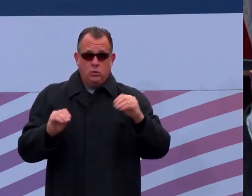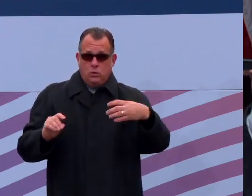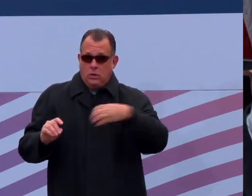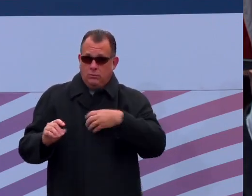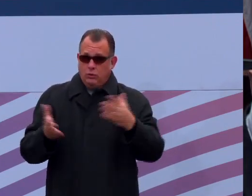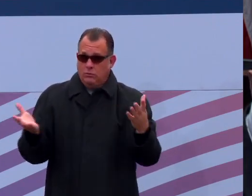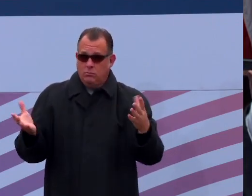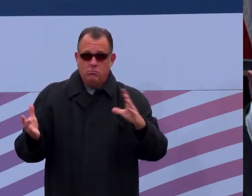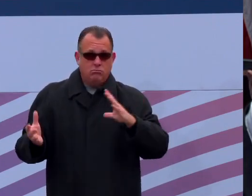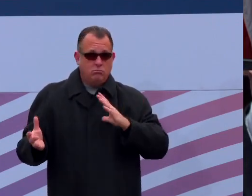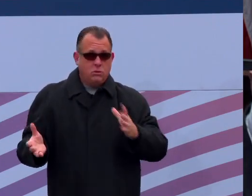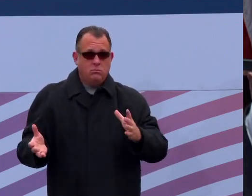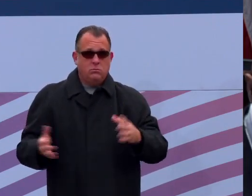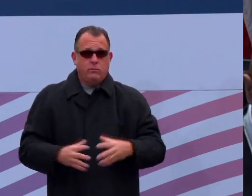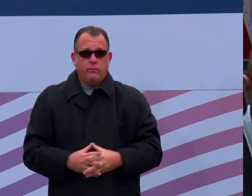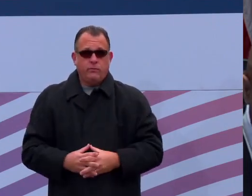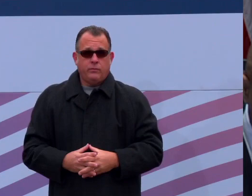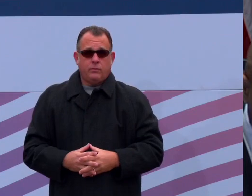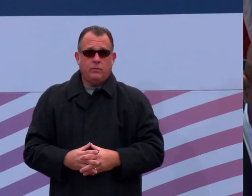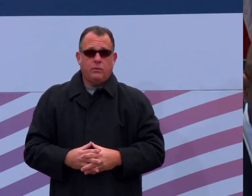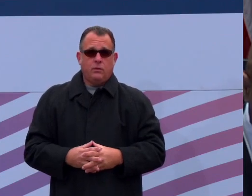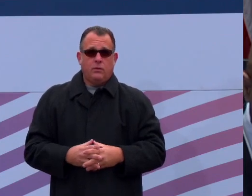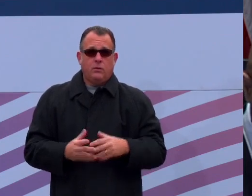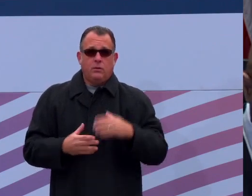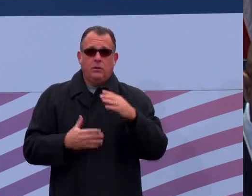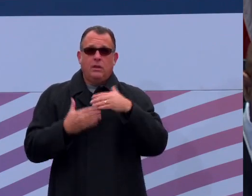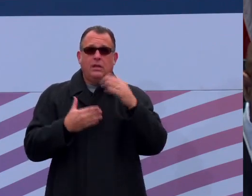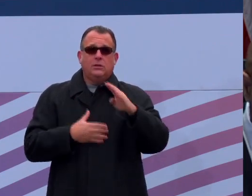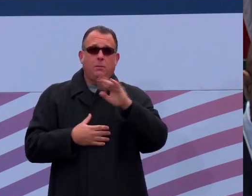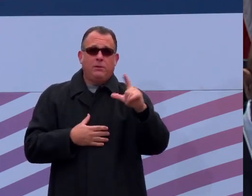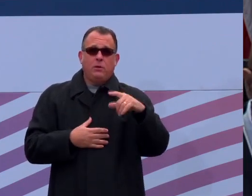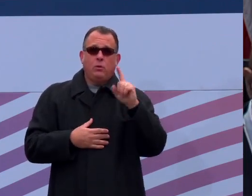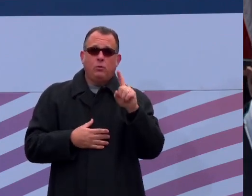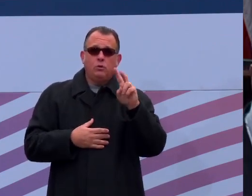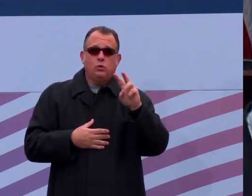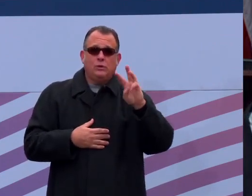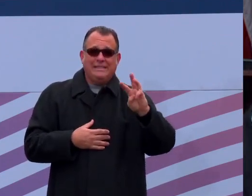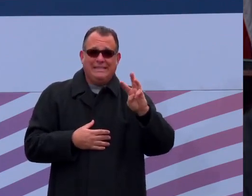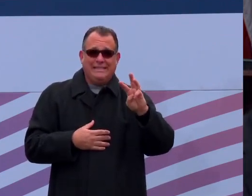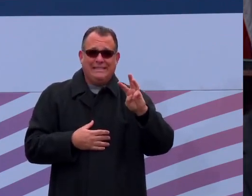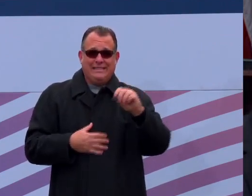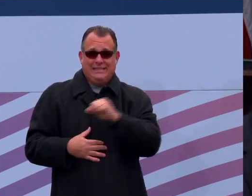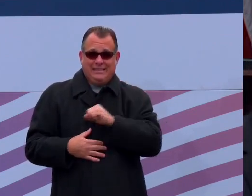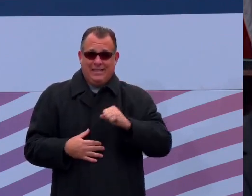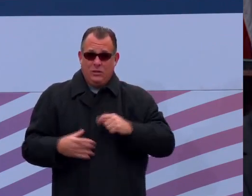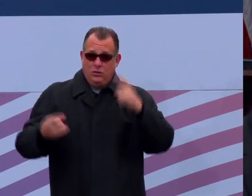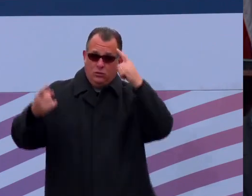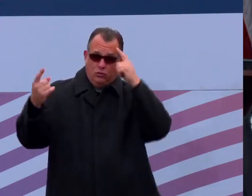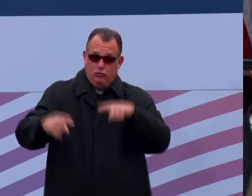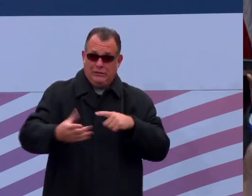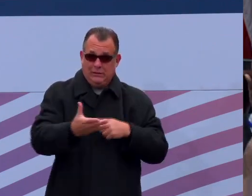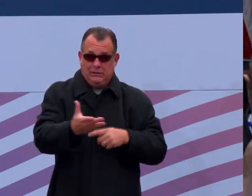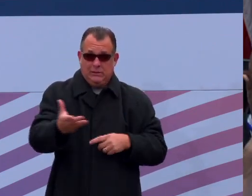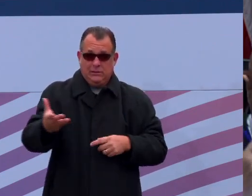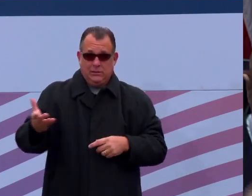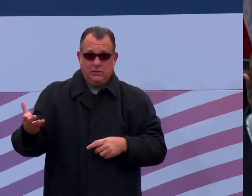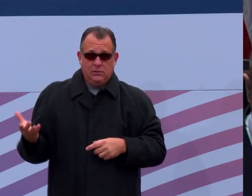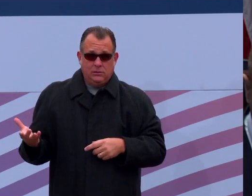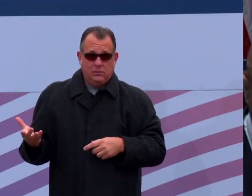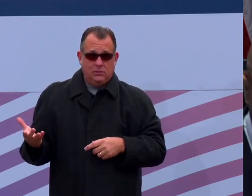over in its order. The next bill on today's calendar is Senate Bill 126. Will the Senate agree to the bill? Agreed to.